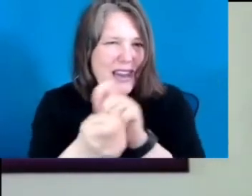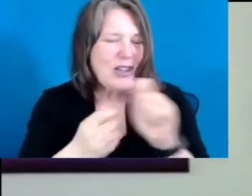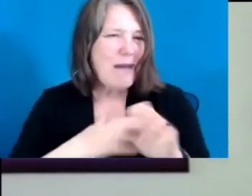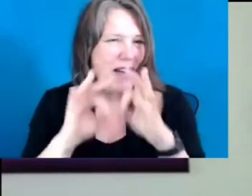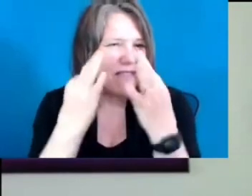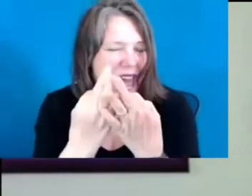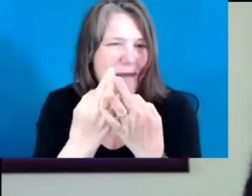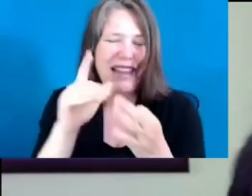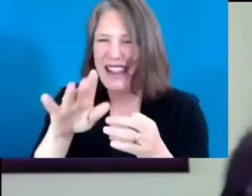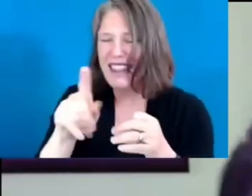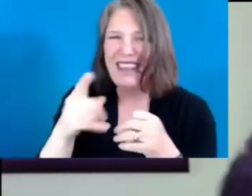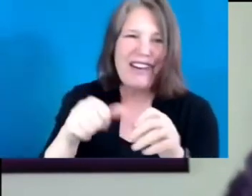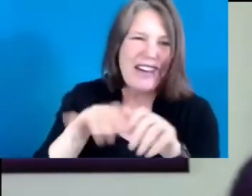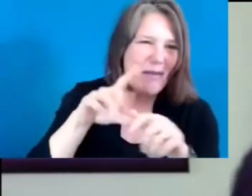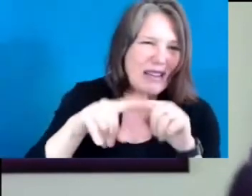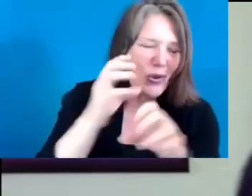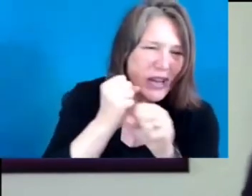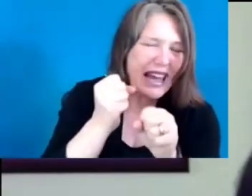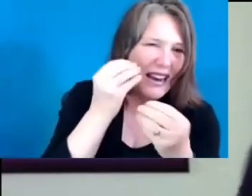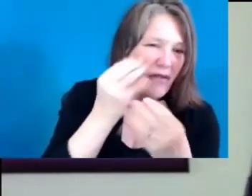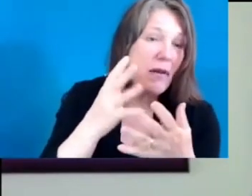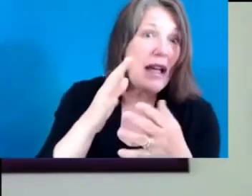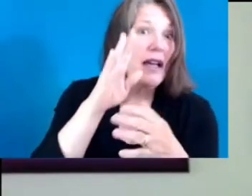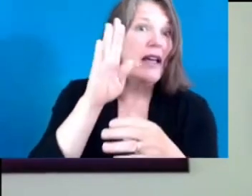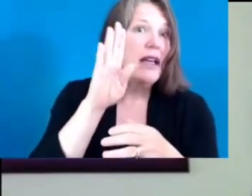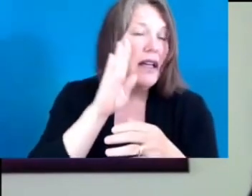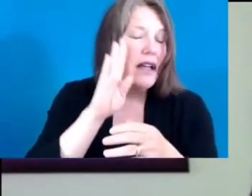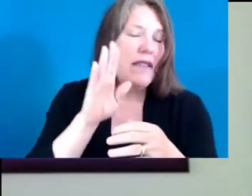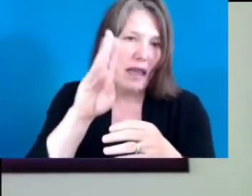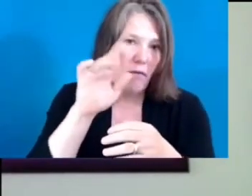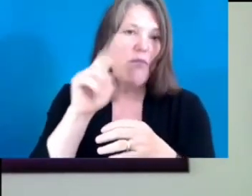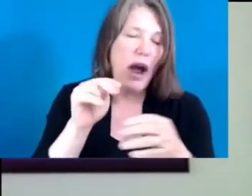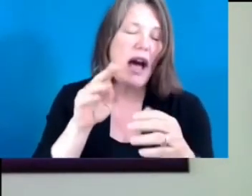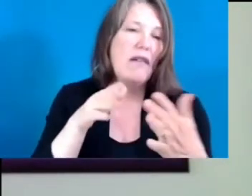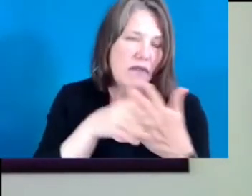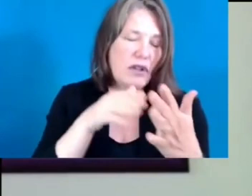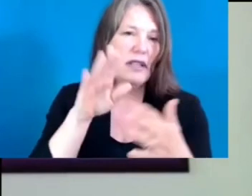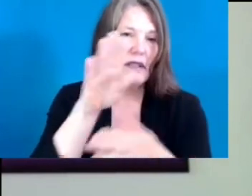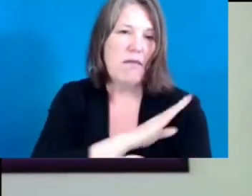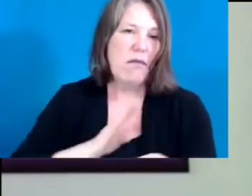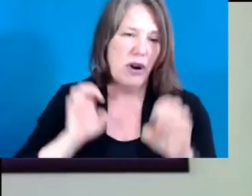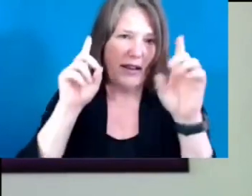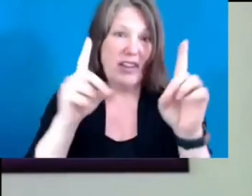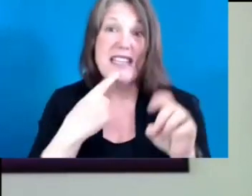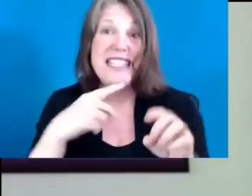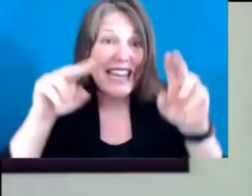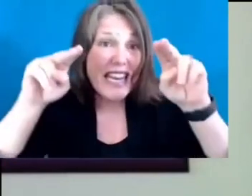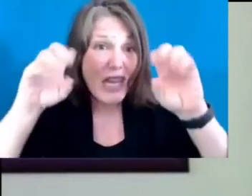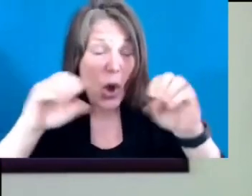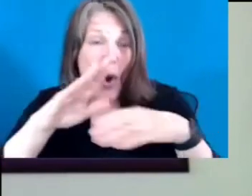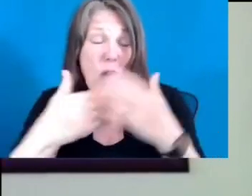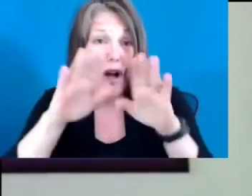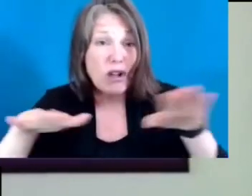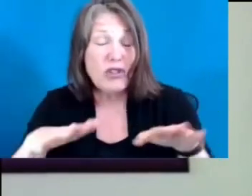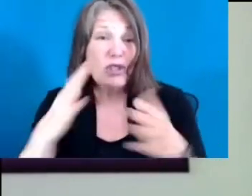Board of Education that said no, all children deserve a quality education. I wouldn't be where I am